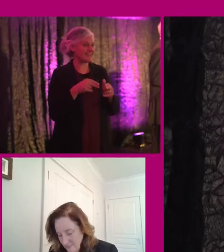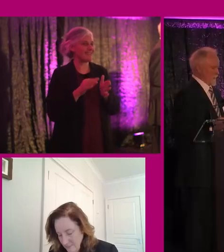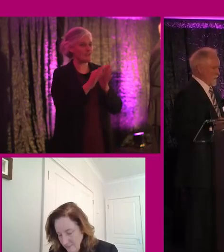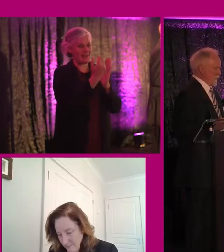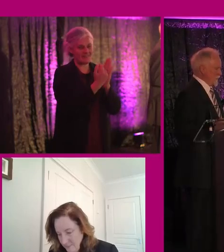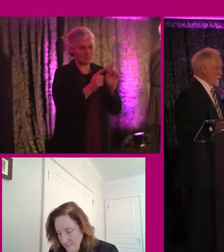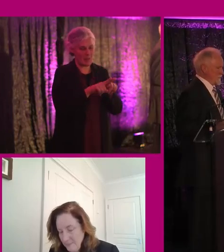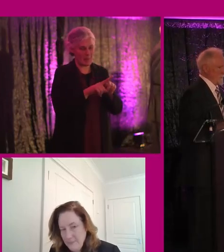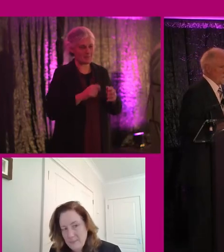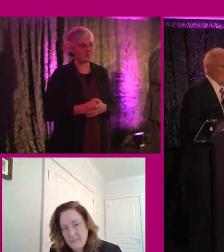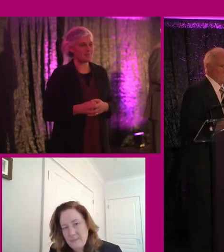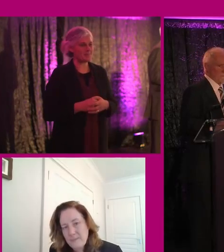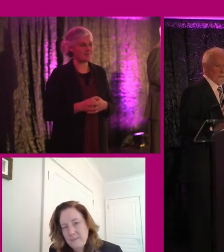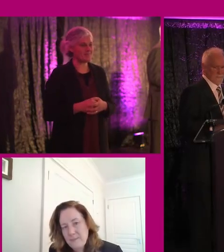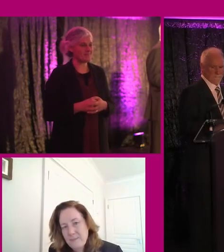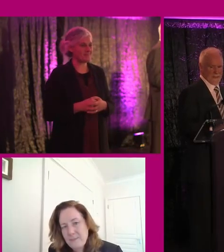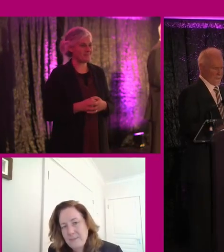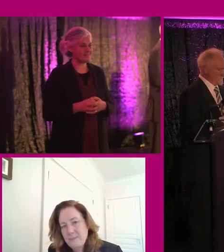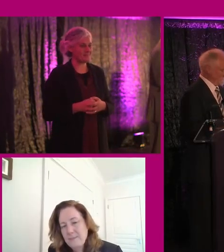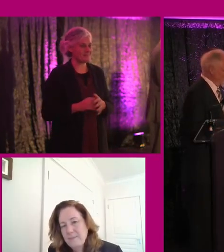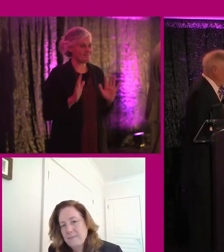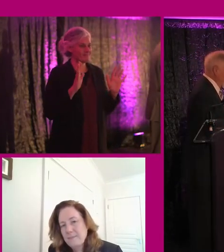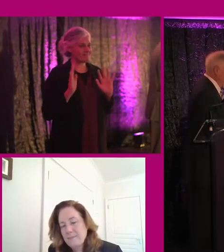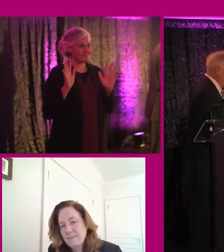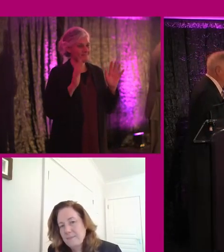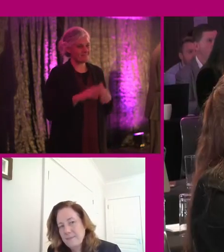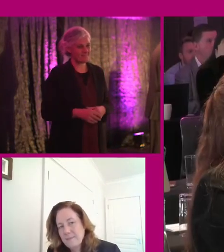Thanks. Sorry, Ger. That's all right. Thank you.